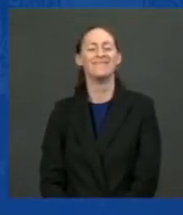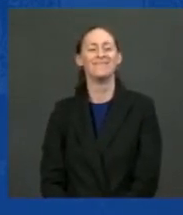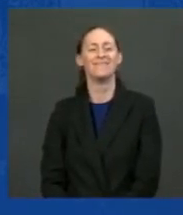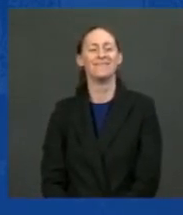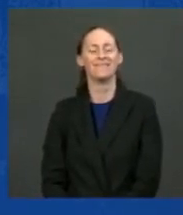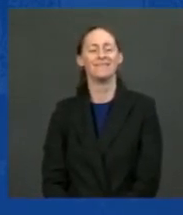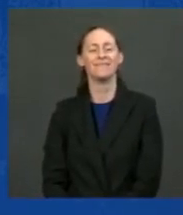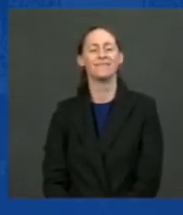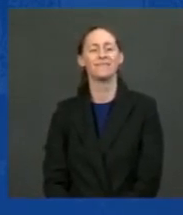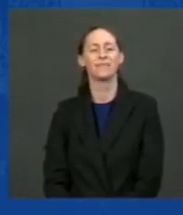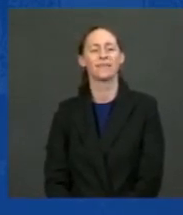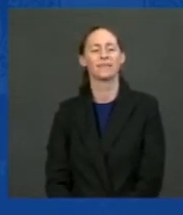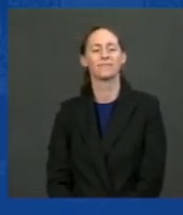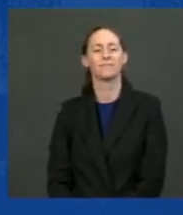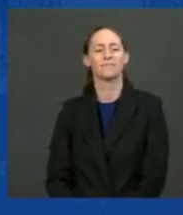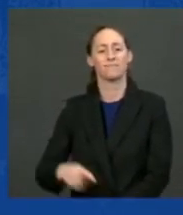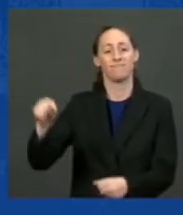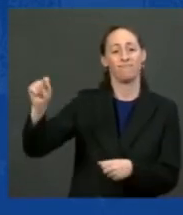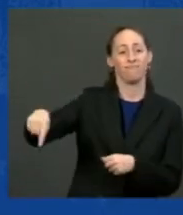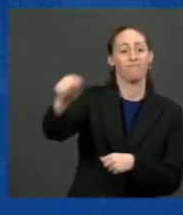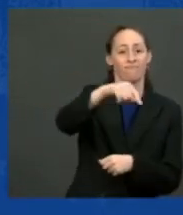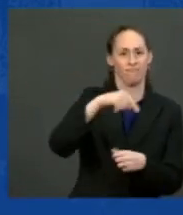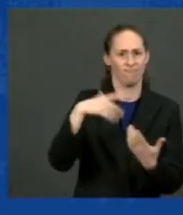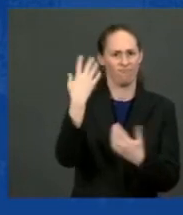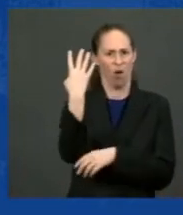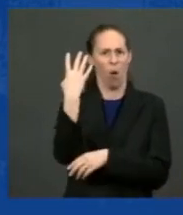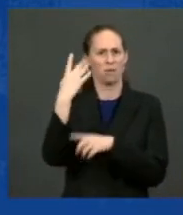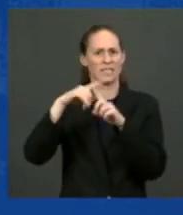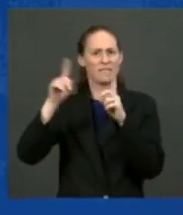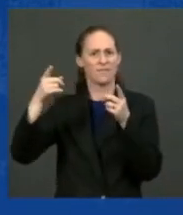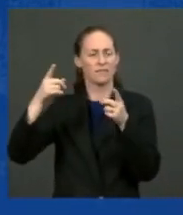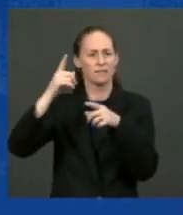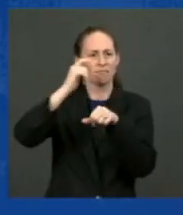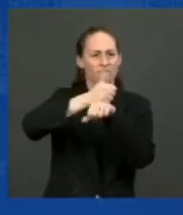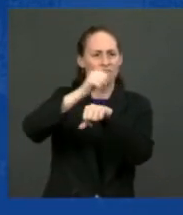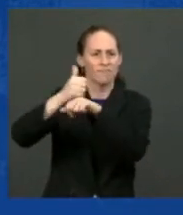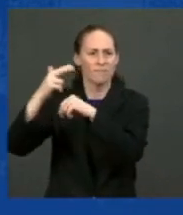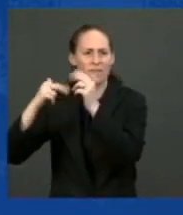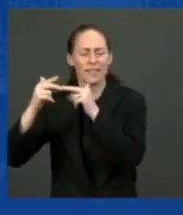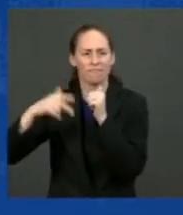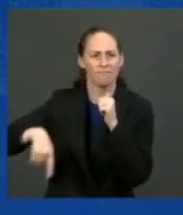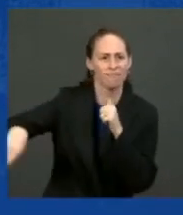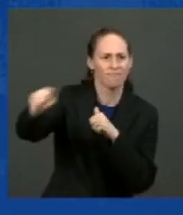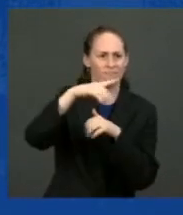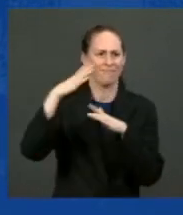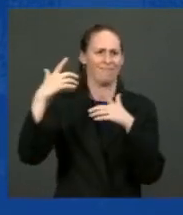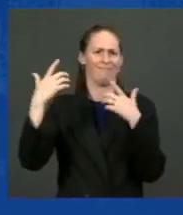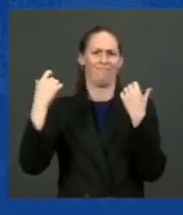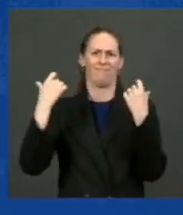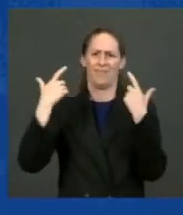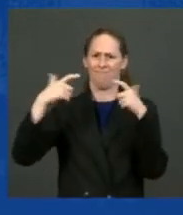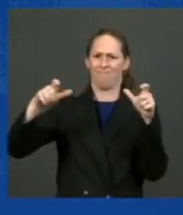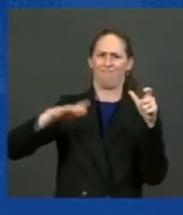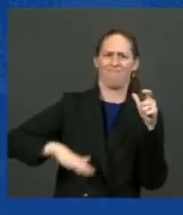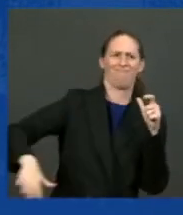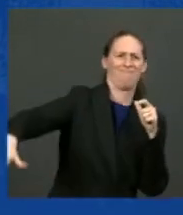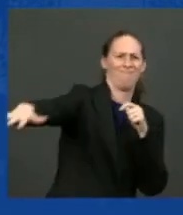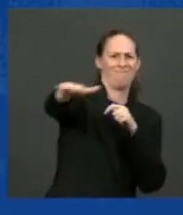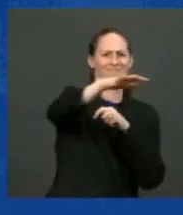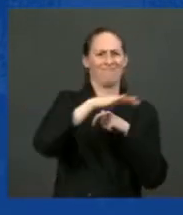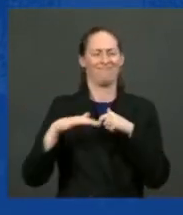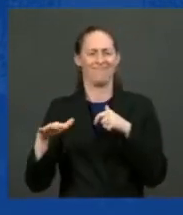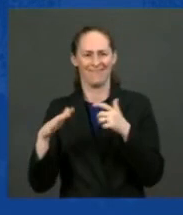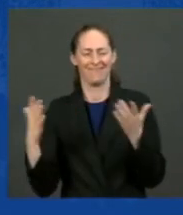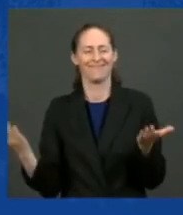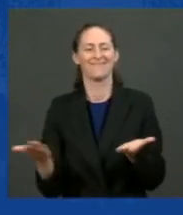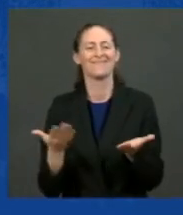four campuses, including the 560 acres that you are setting in today. Wow. On behalf of Local 324's business